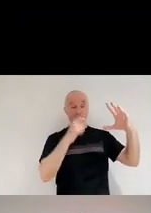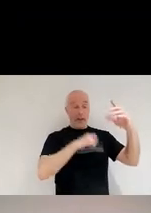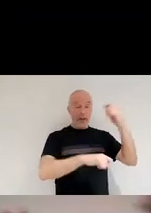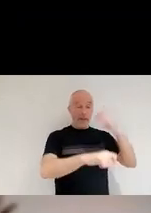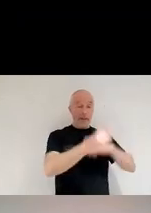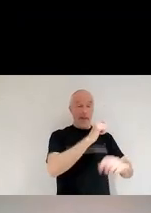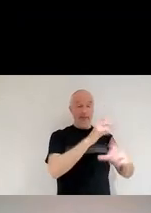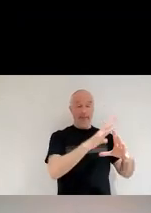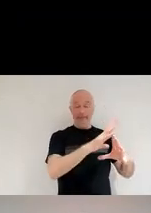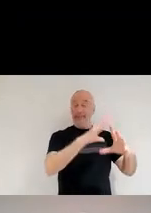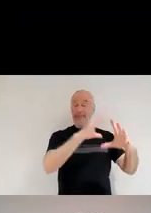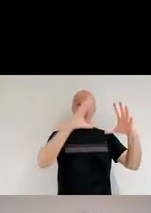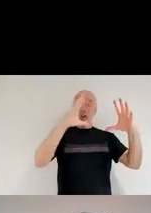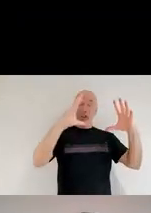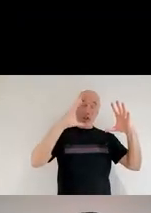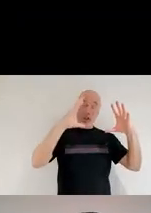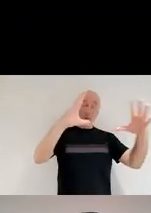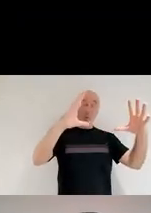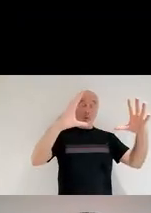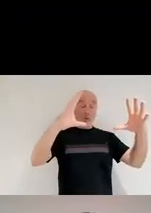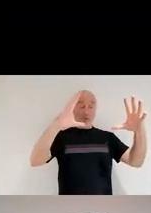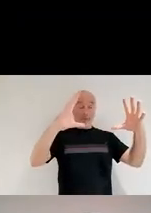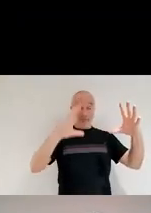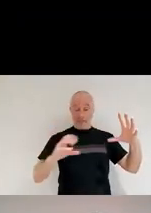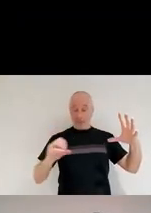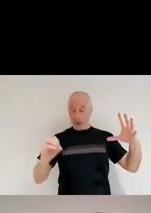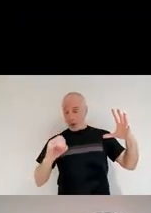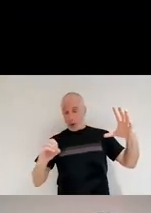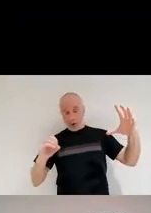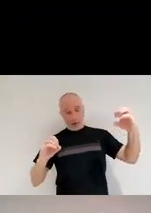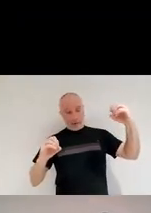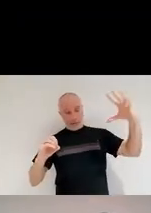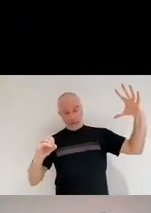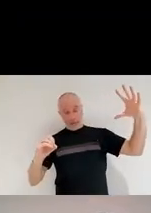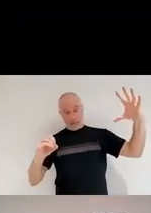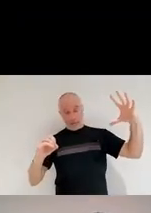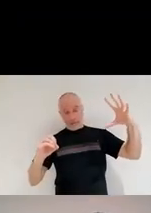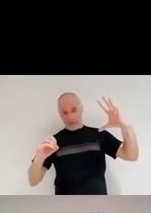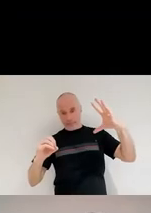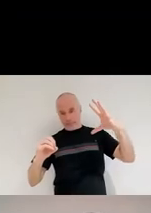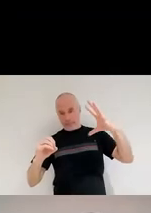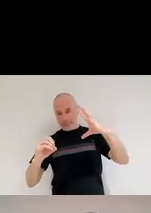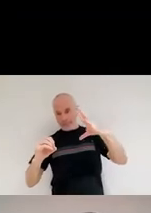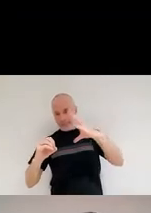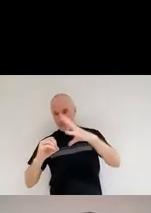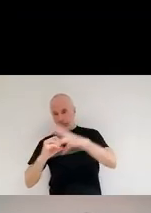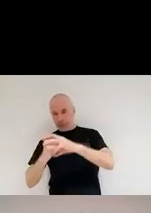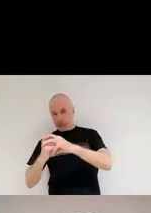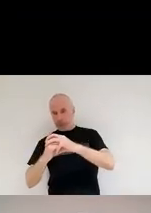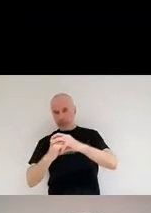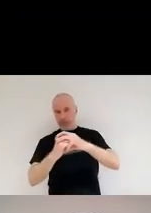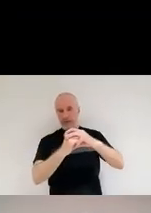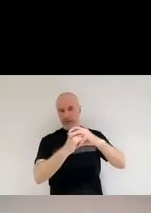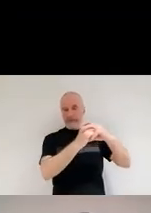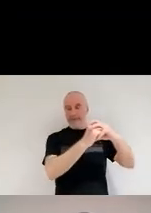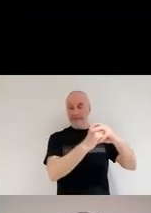engulf the whole of the earth. So we better have found somewhere else to live by then because otherwise we're going to